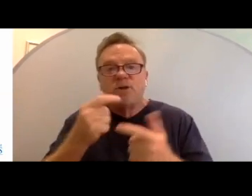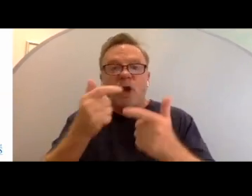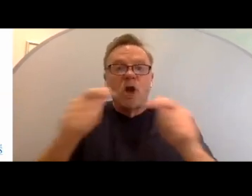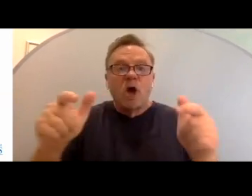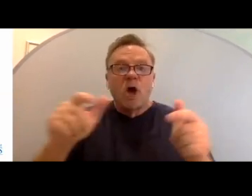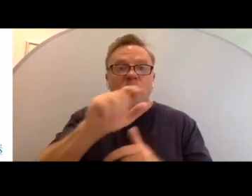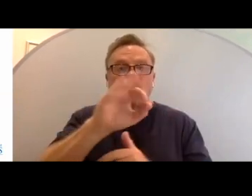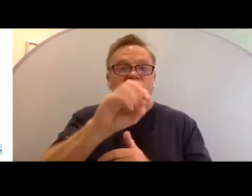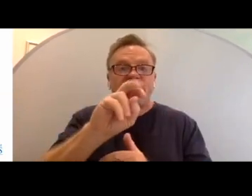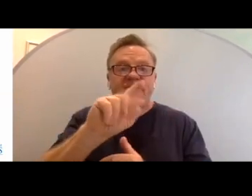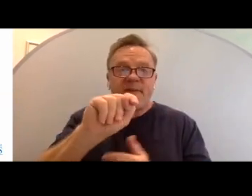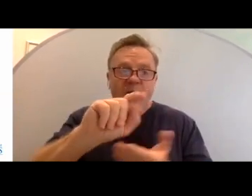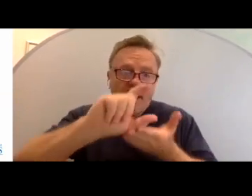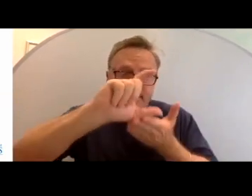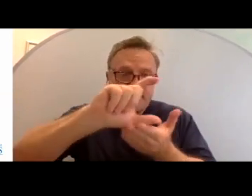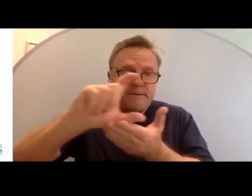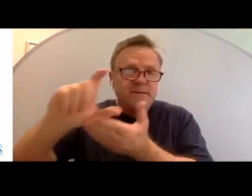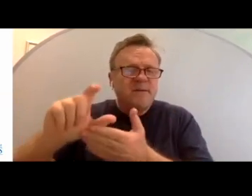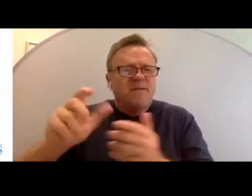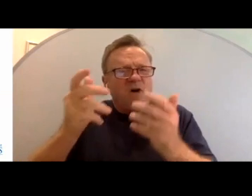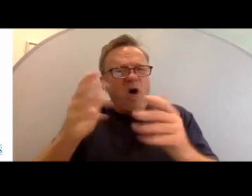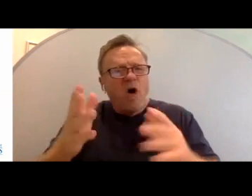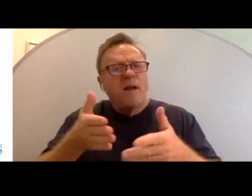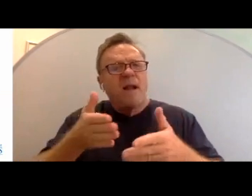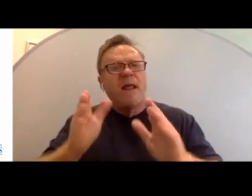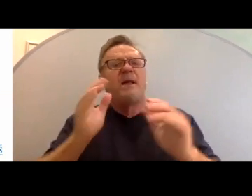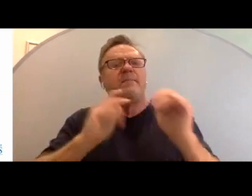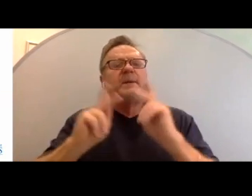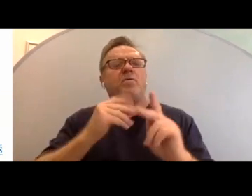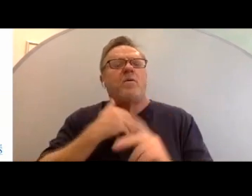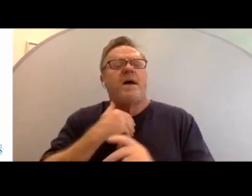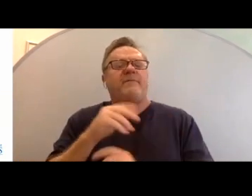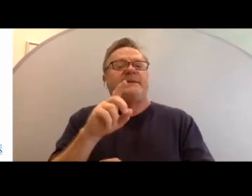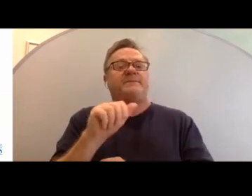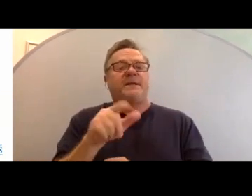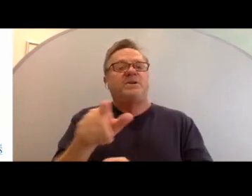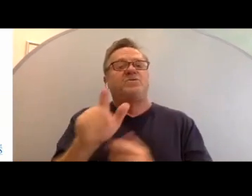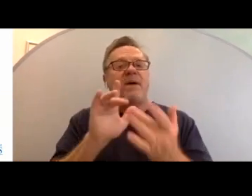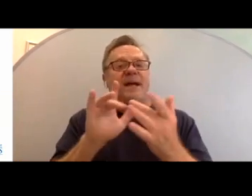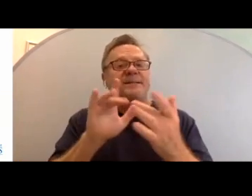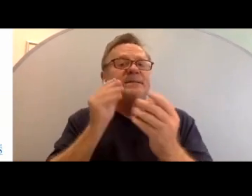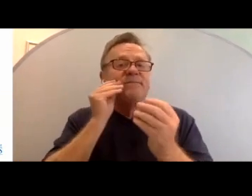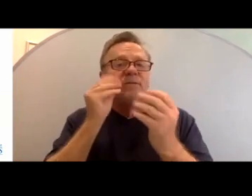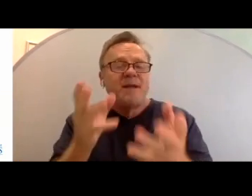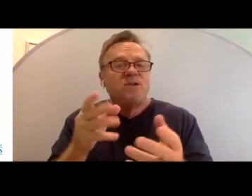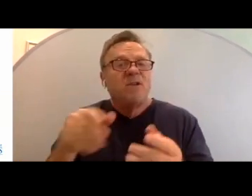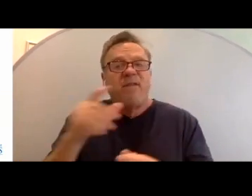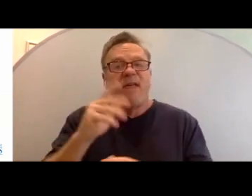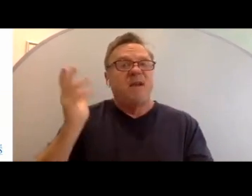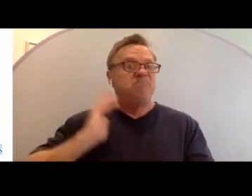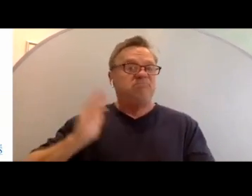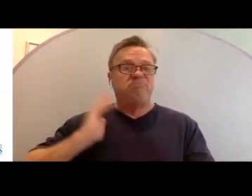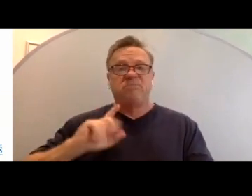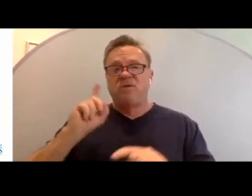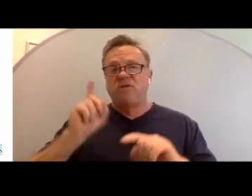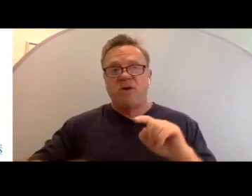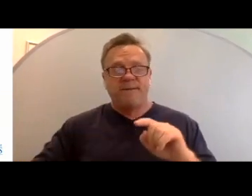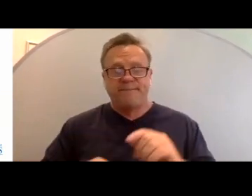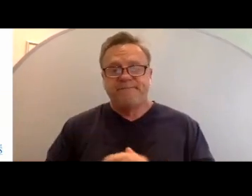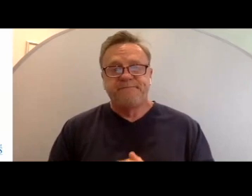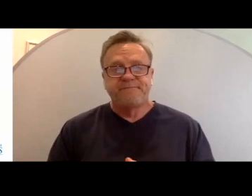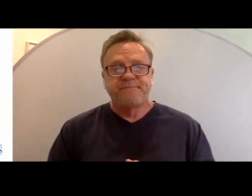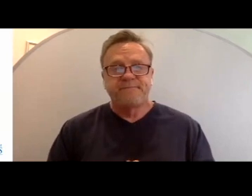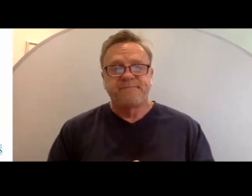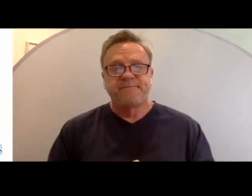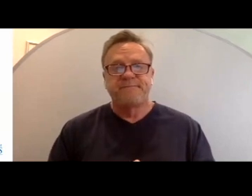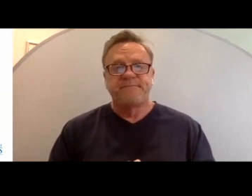that have already allowed individuals with disabilities to access information that they may not have been able to in the past.